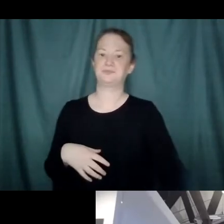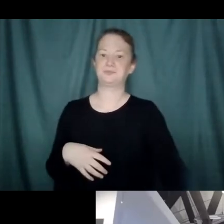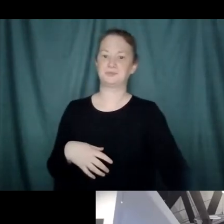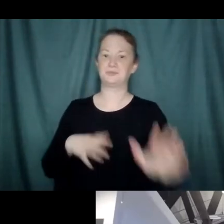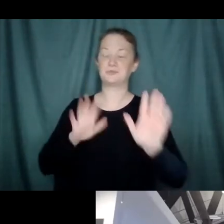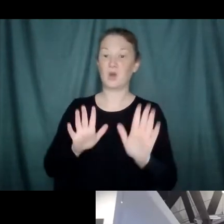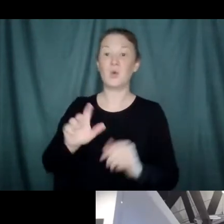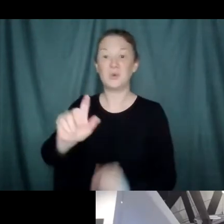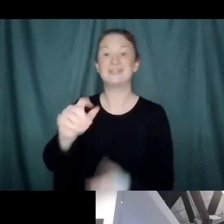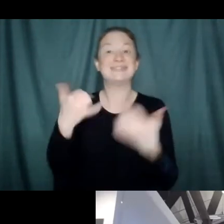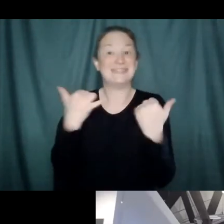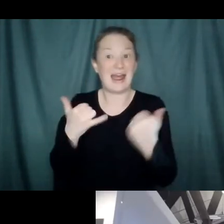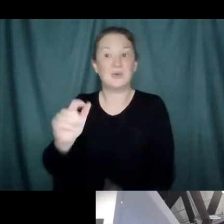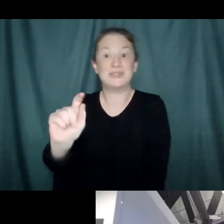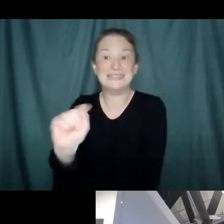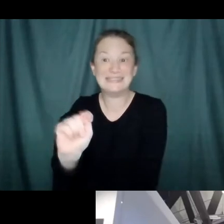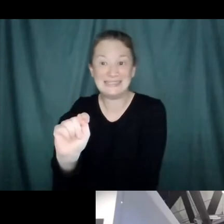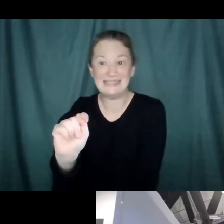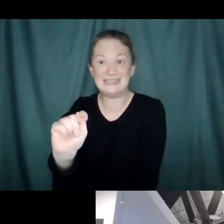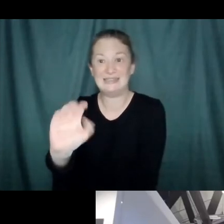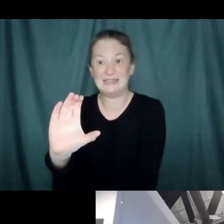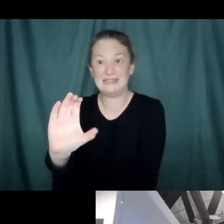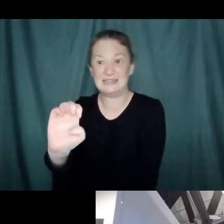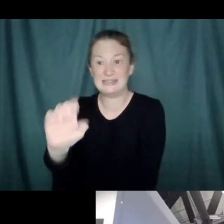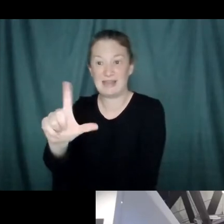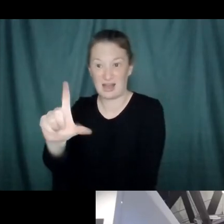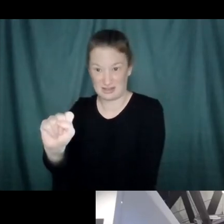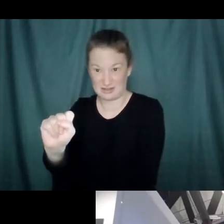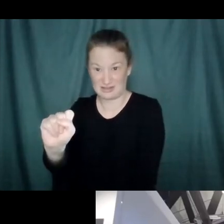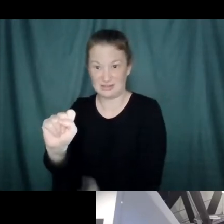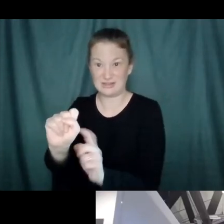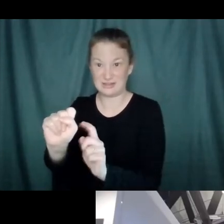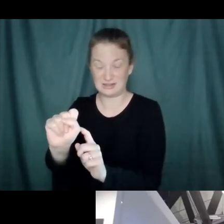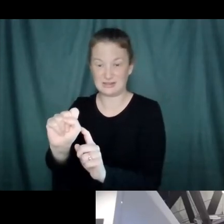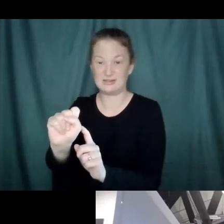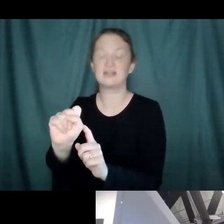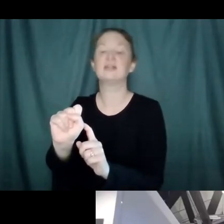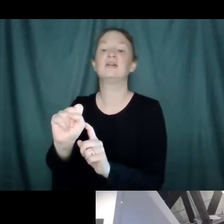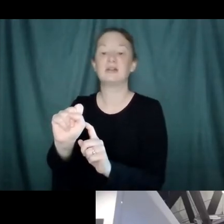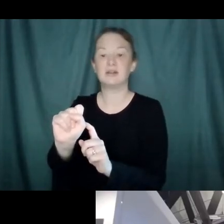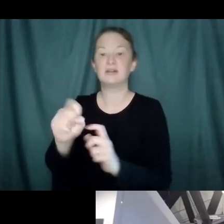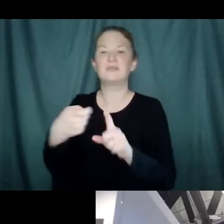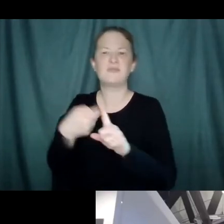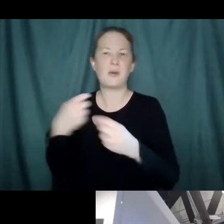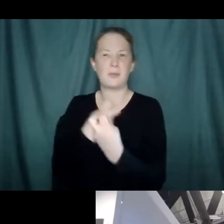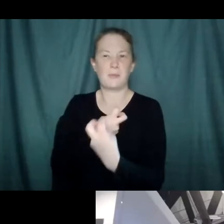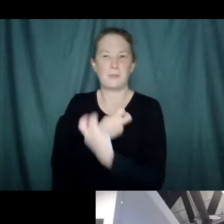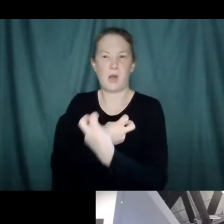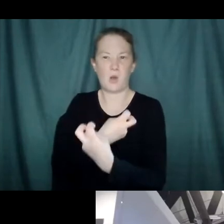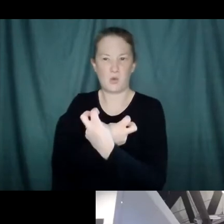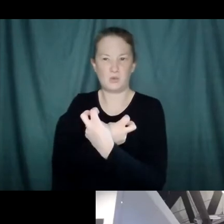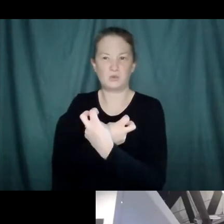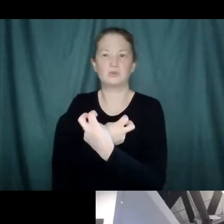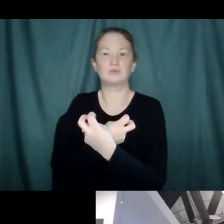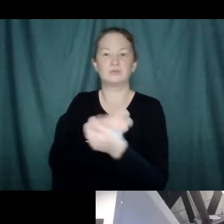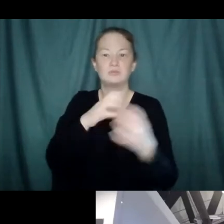T cells are thymic-derived cells. They come out of the bone marrow. They go into your thymus, and they get educated